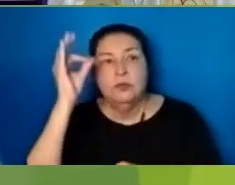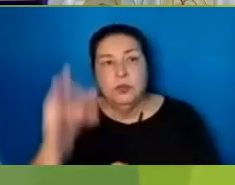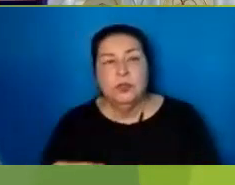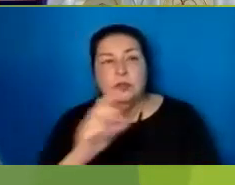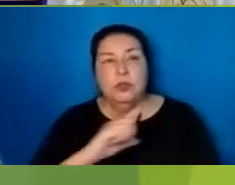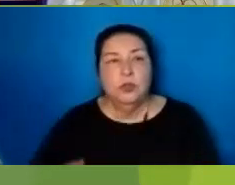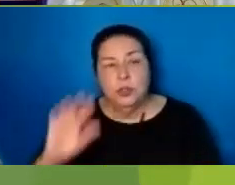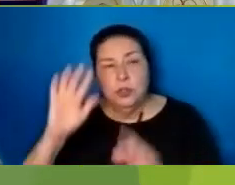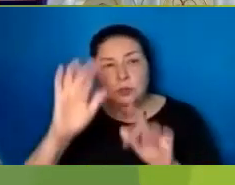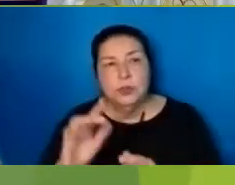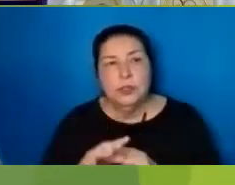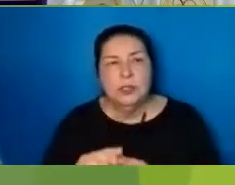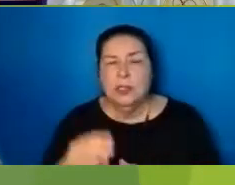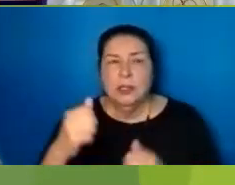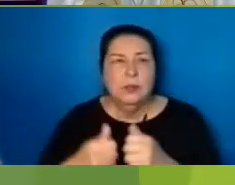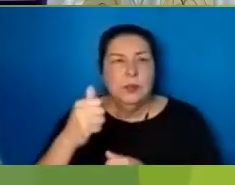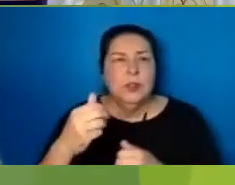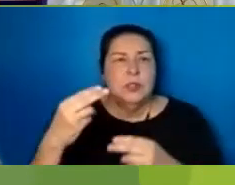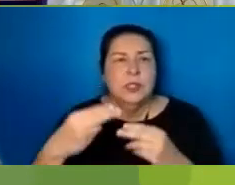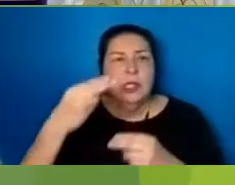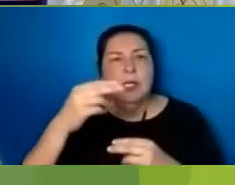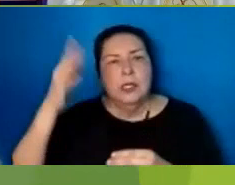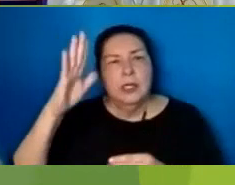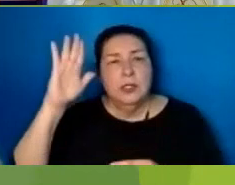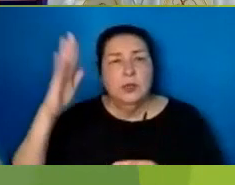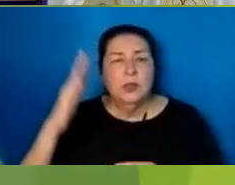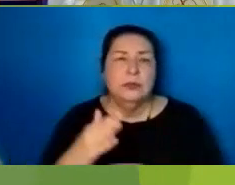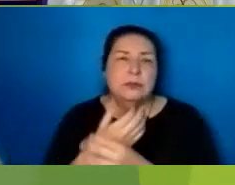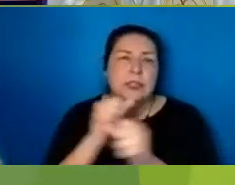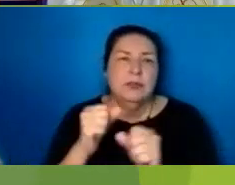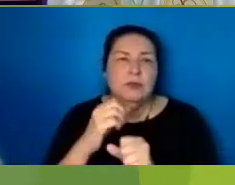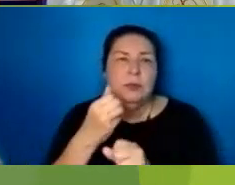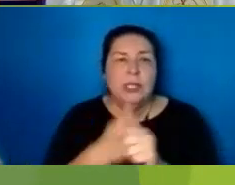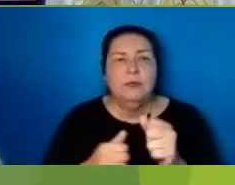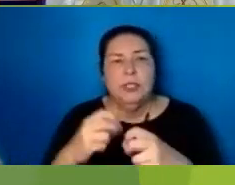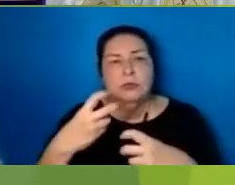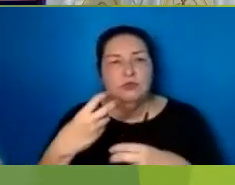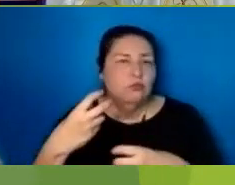Most High God A Refuge In Every Trouble You Have Promised To Hear Us When We Call To You